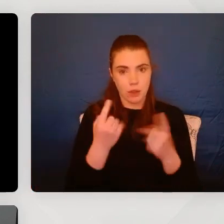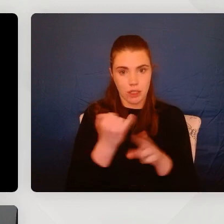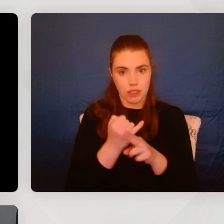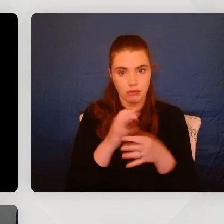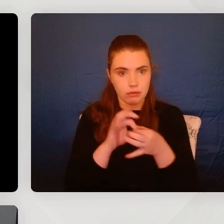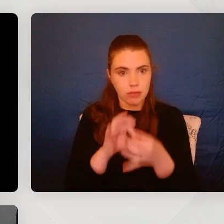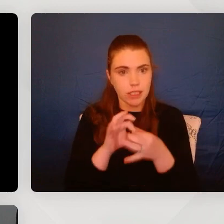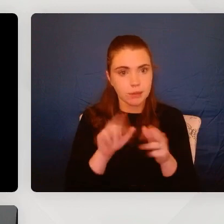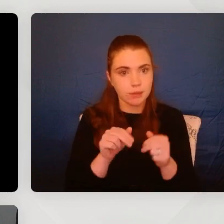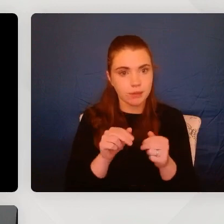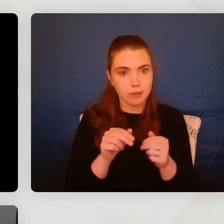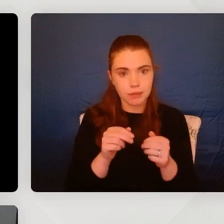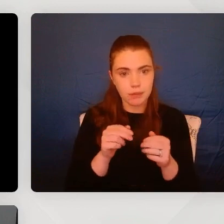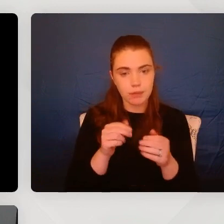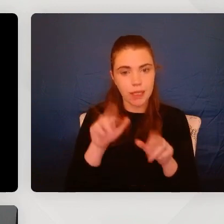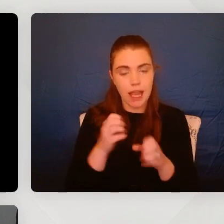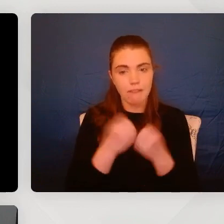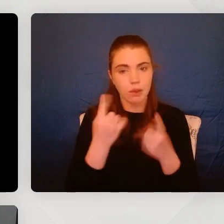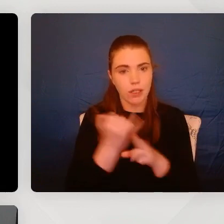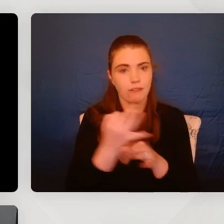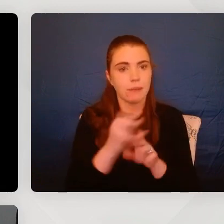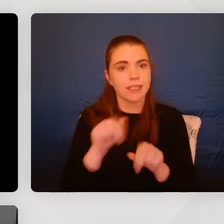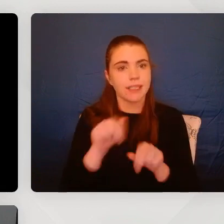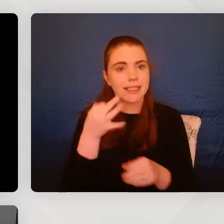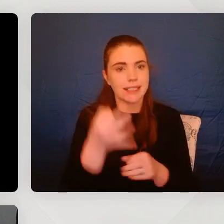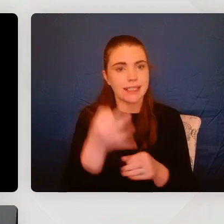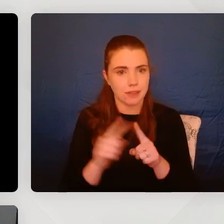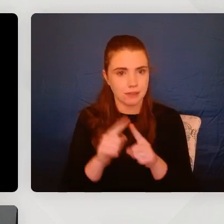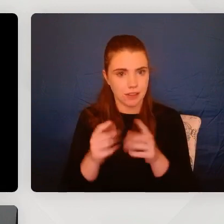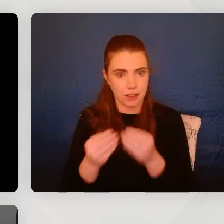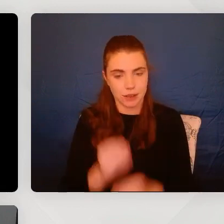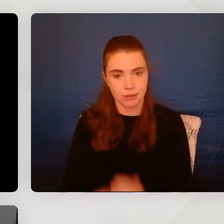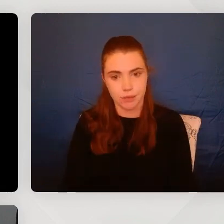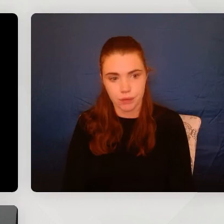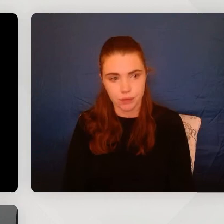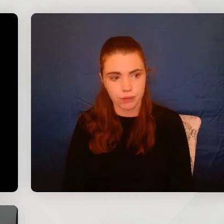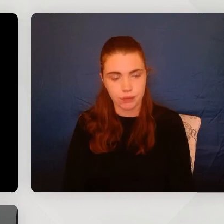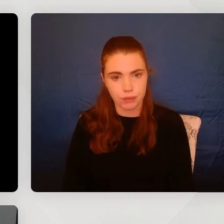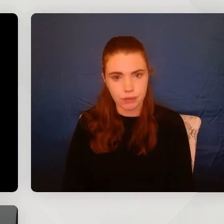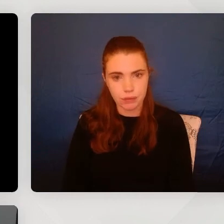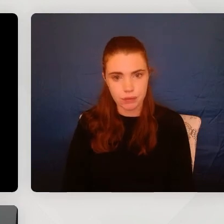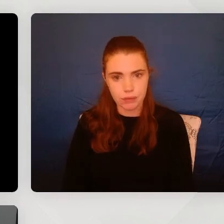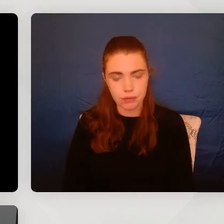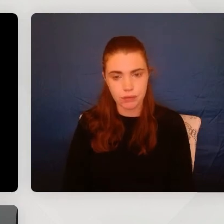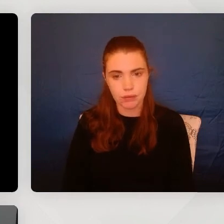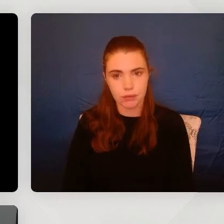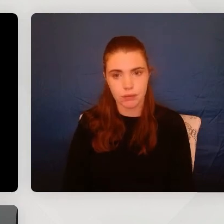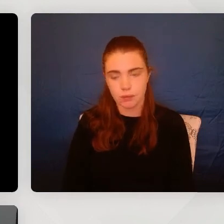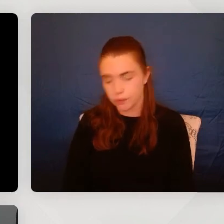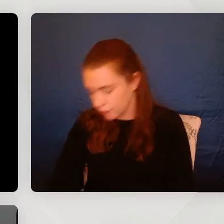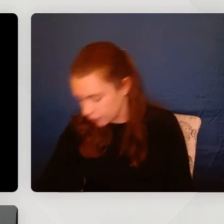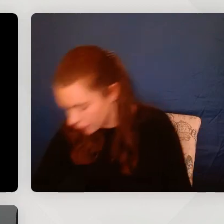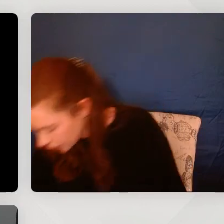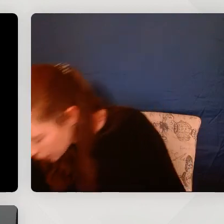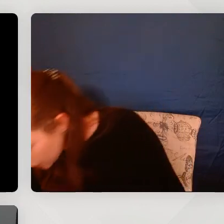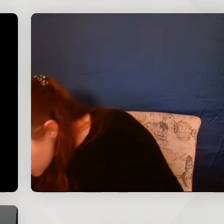Probably similar angles on different angles on a similar thing, I suppose. But what